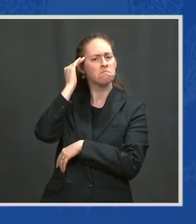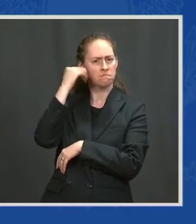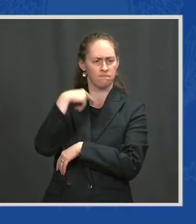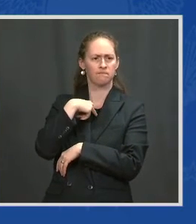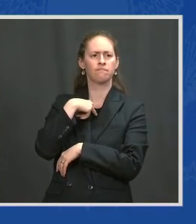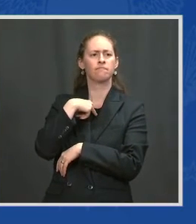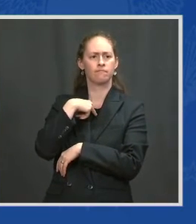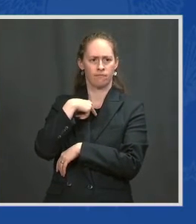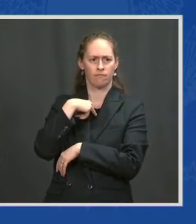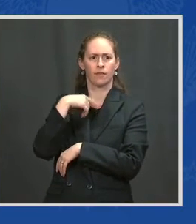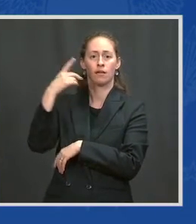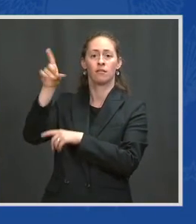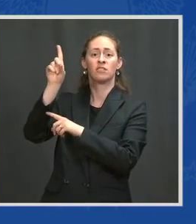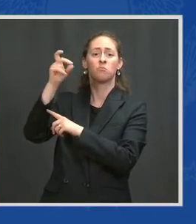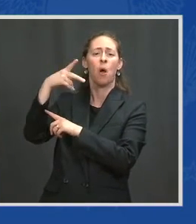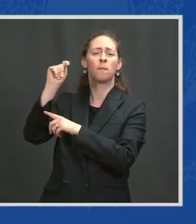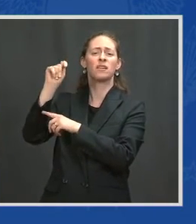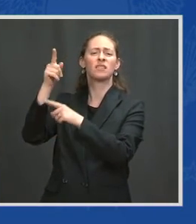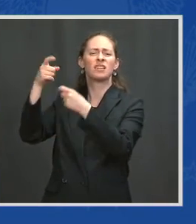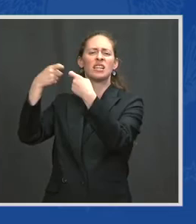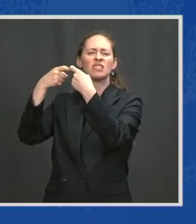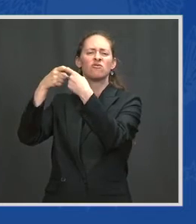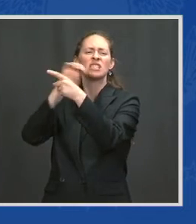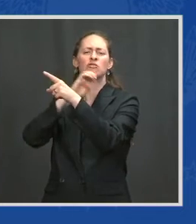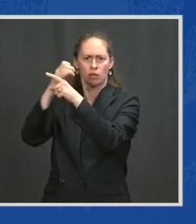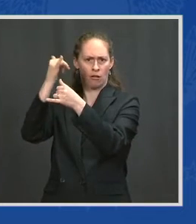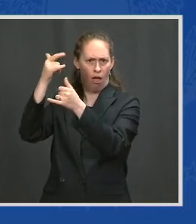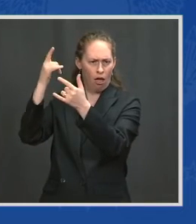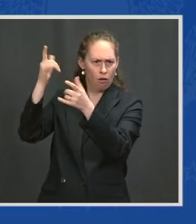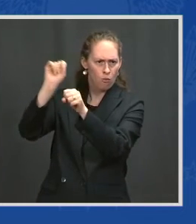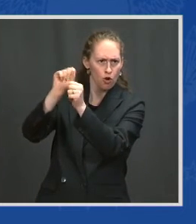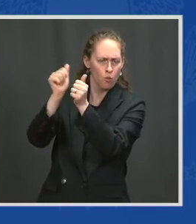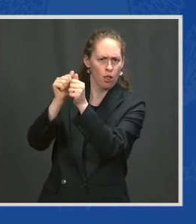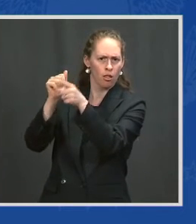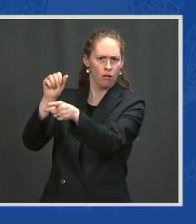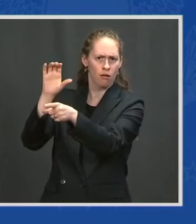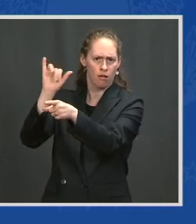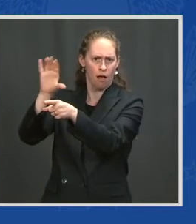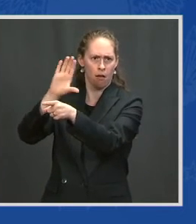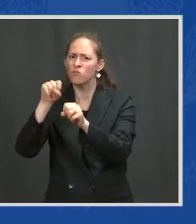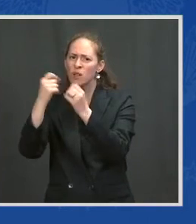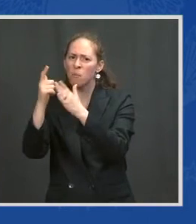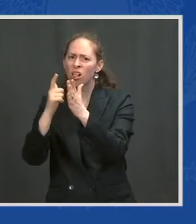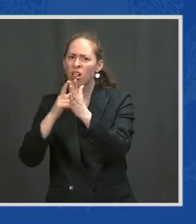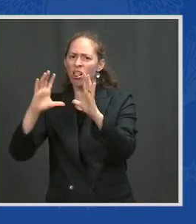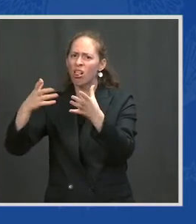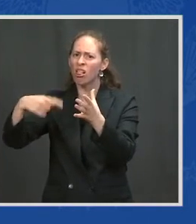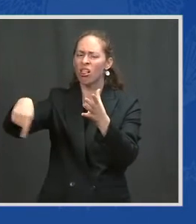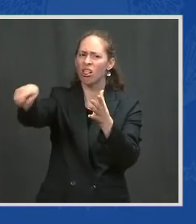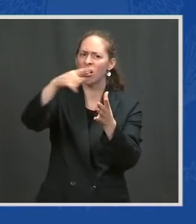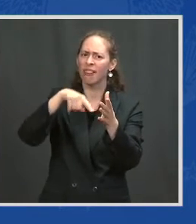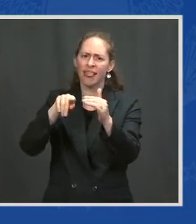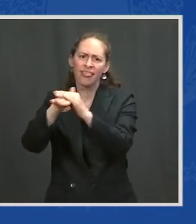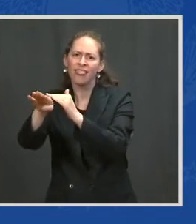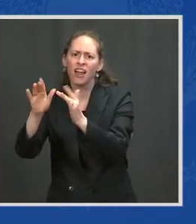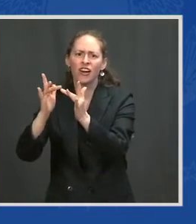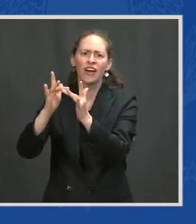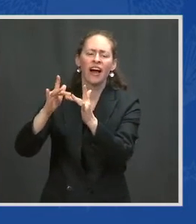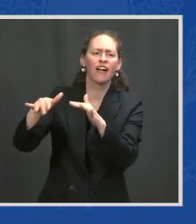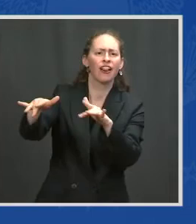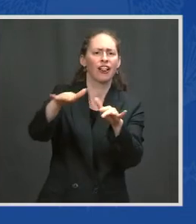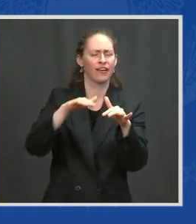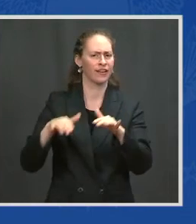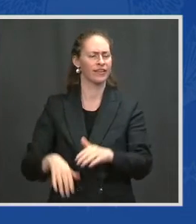back online and operating at full capacity as quickly and safely as possible. My administration takes